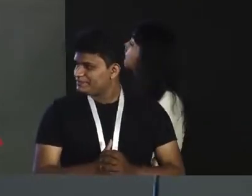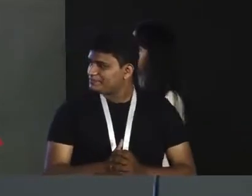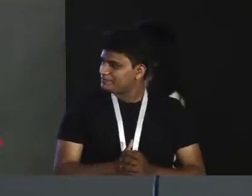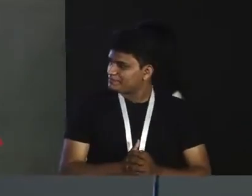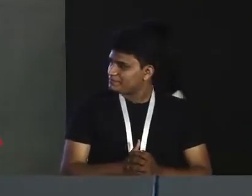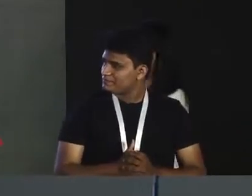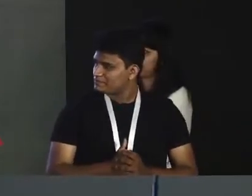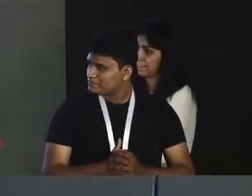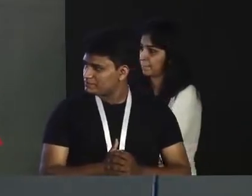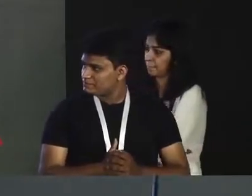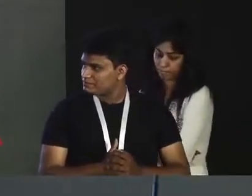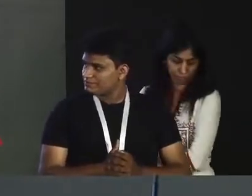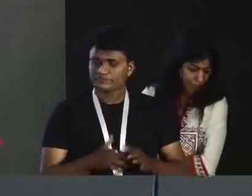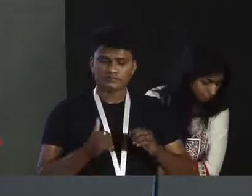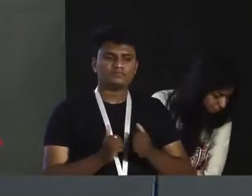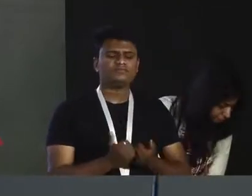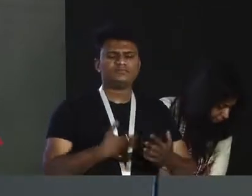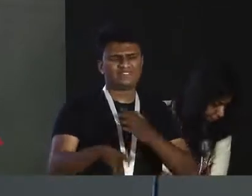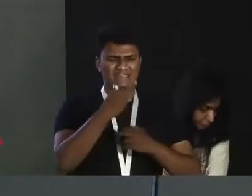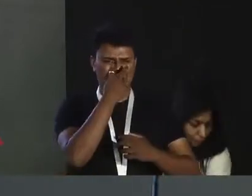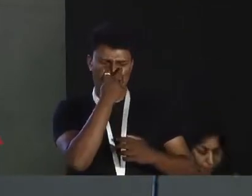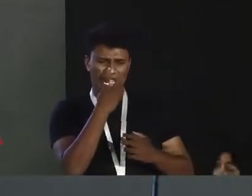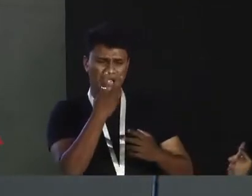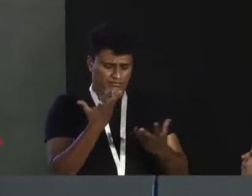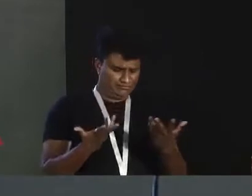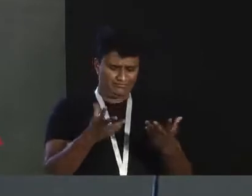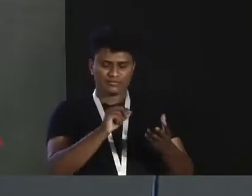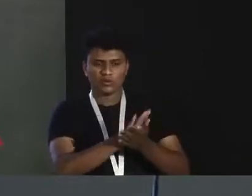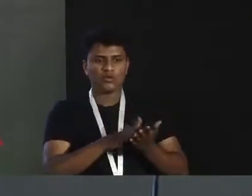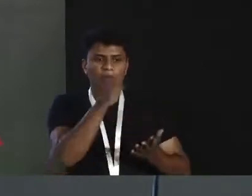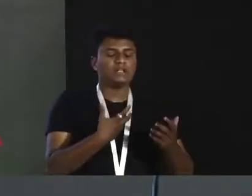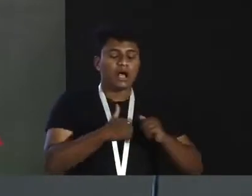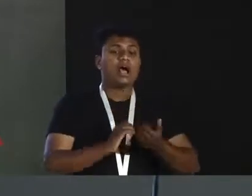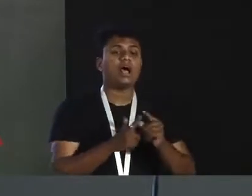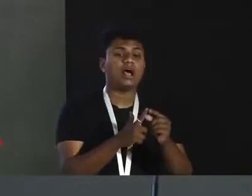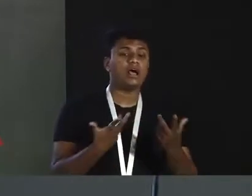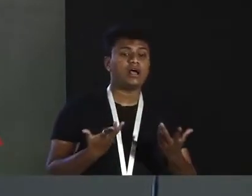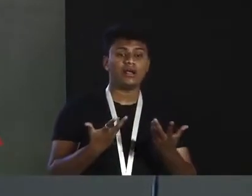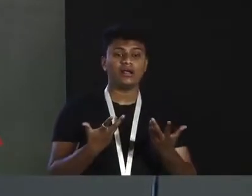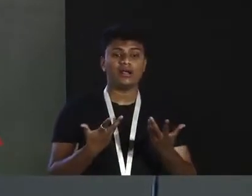Now, there are two ways to do this. If you don't have working eyes, you either, one,